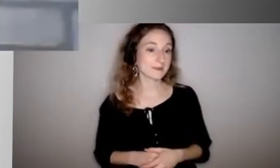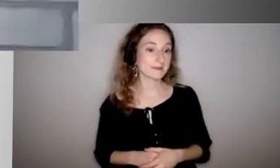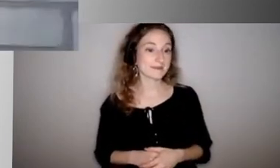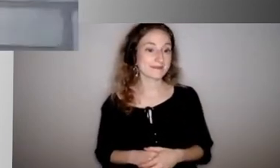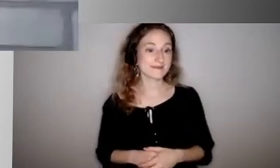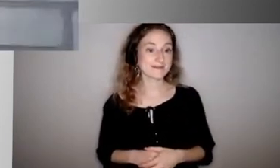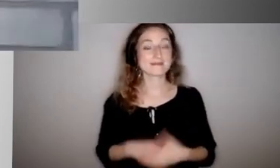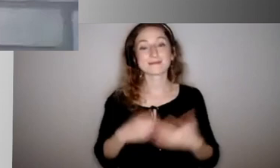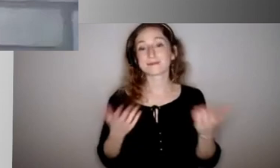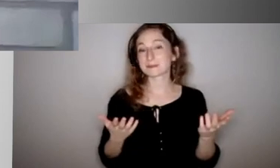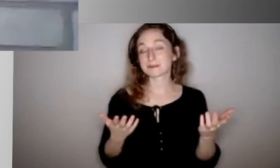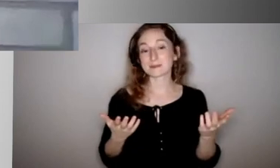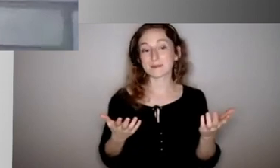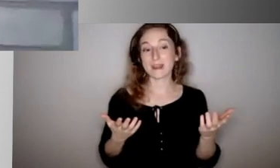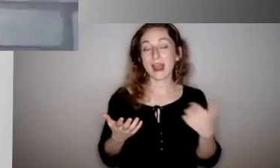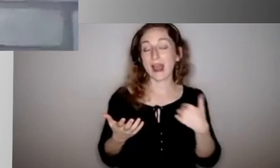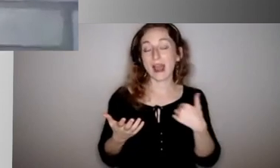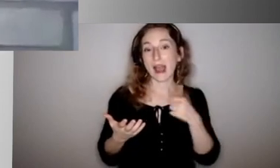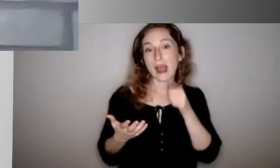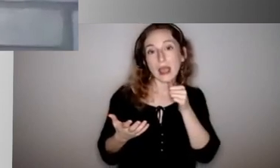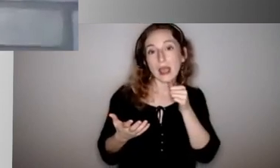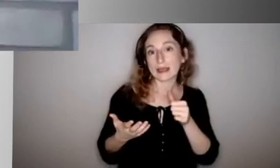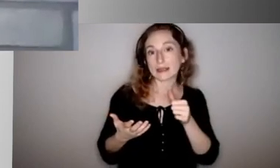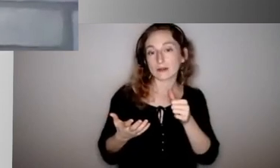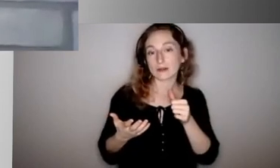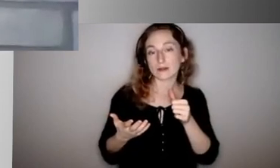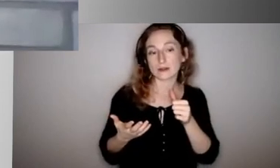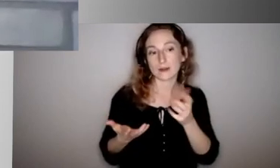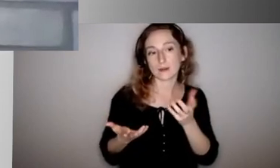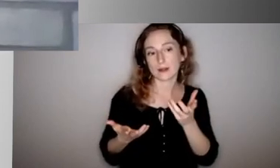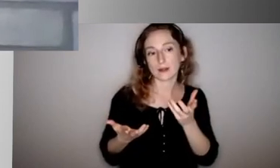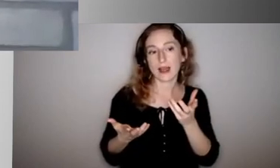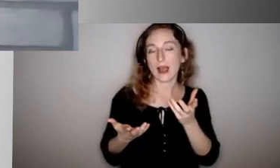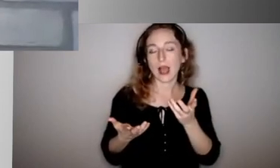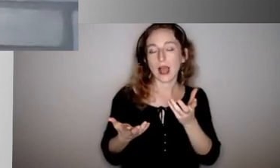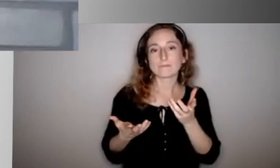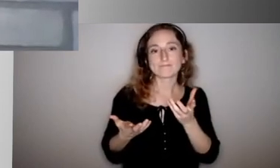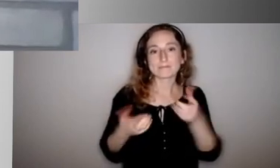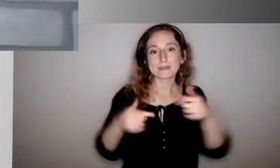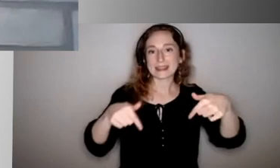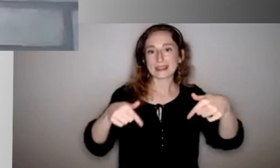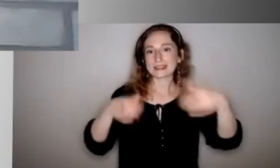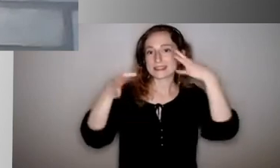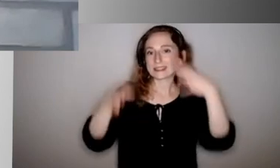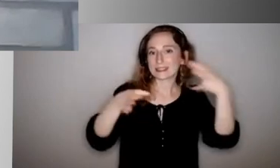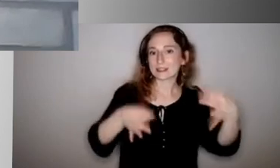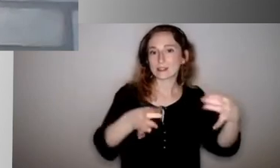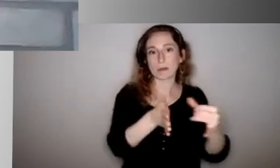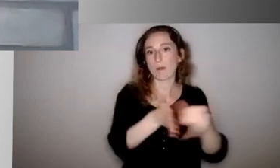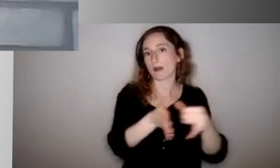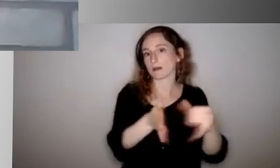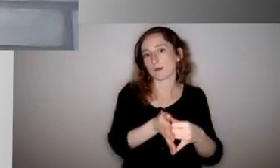I do not envy anyone that's having to make these nearly impossible decisions on whether